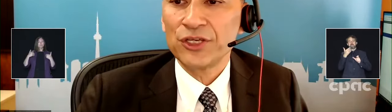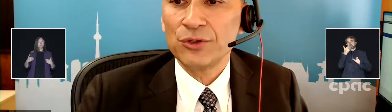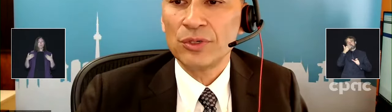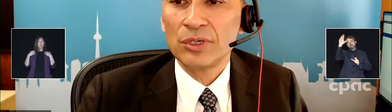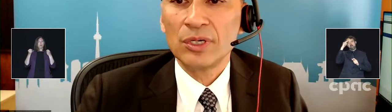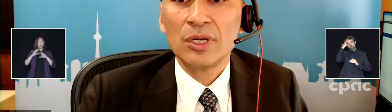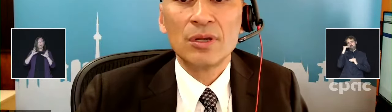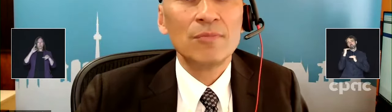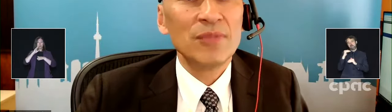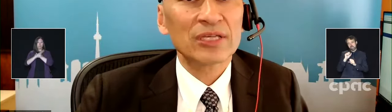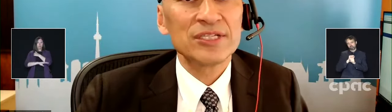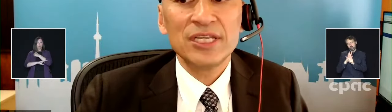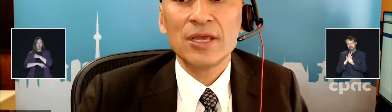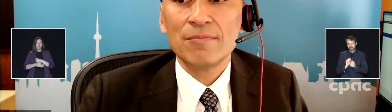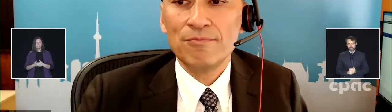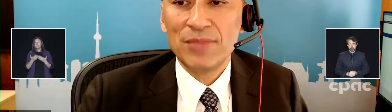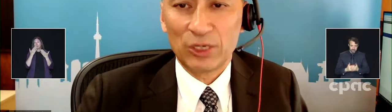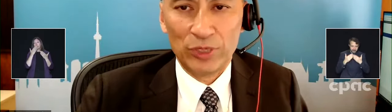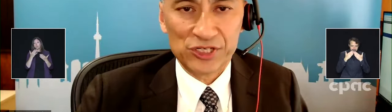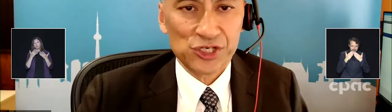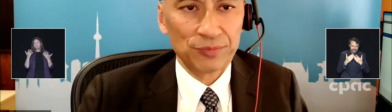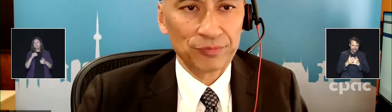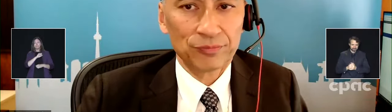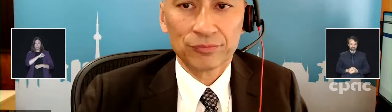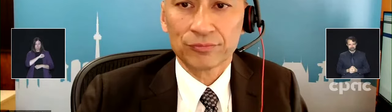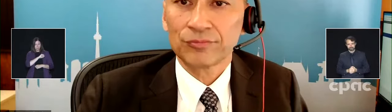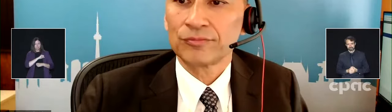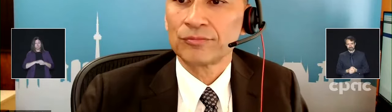Thank you. Merci. Miigwetch.